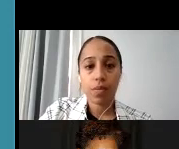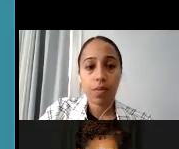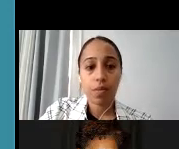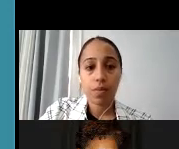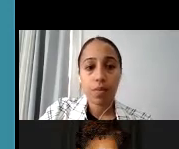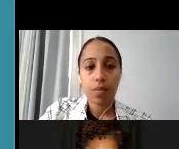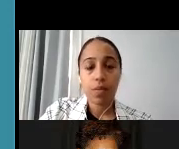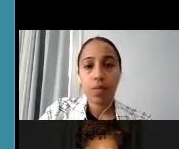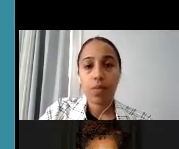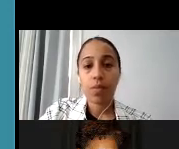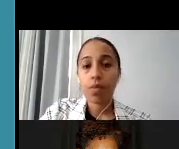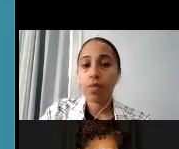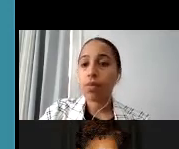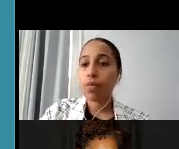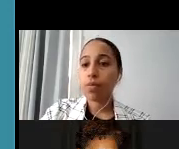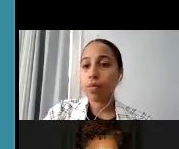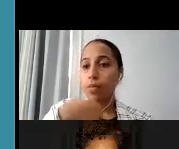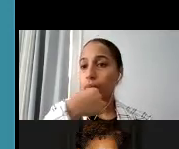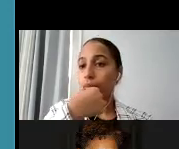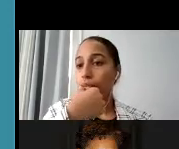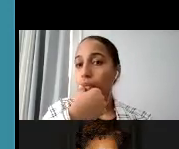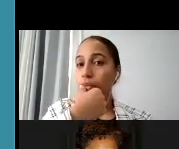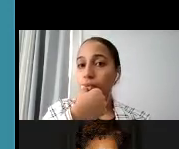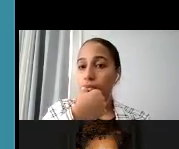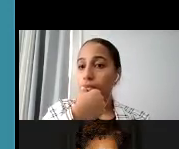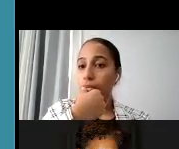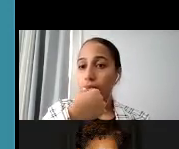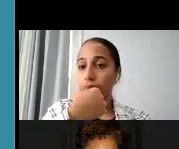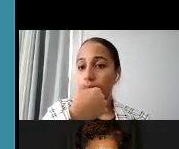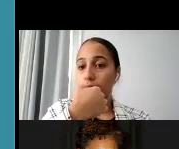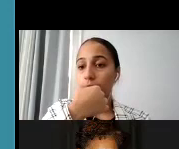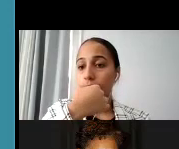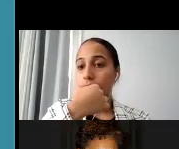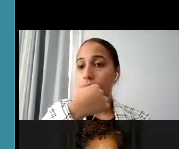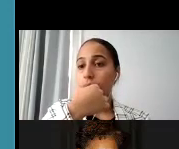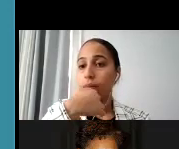Or racial minorities comprise. Or